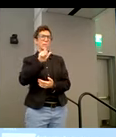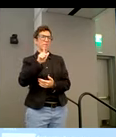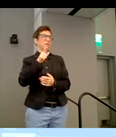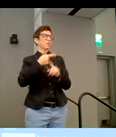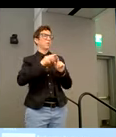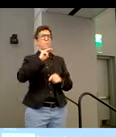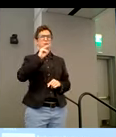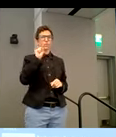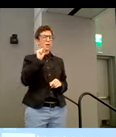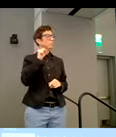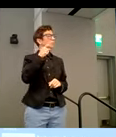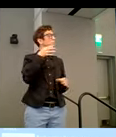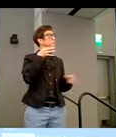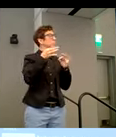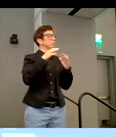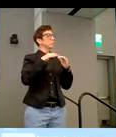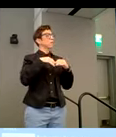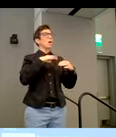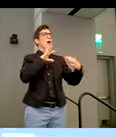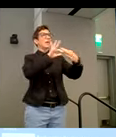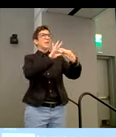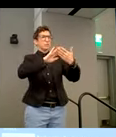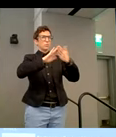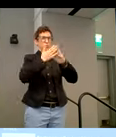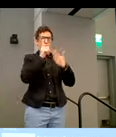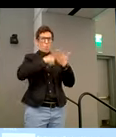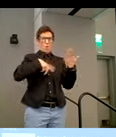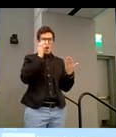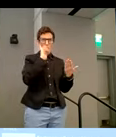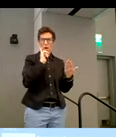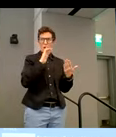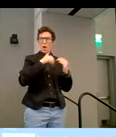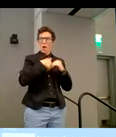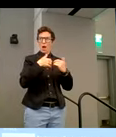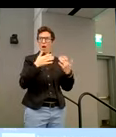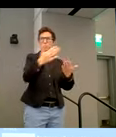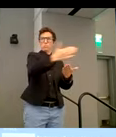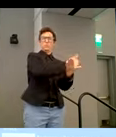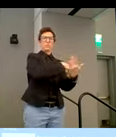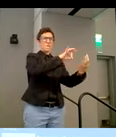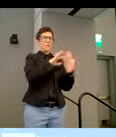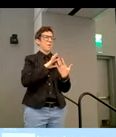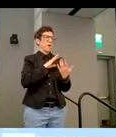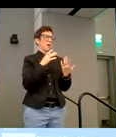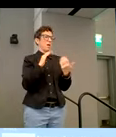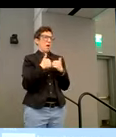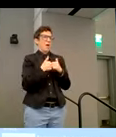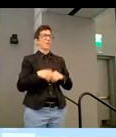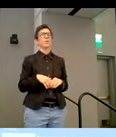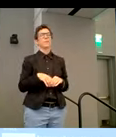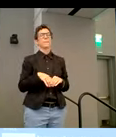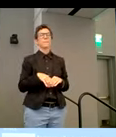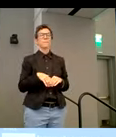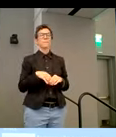Microsoft? Can you speak to the engagement with the community and what sorts of initiatives are there with Microsoft